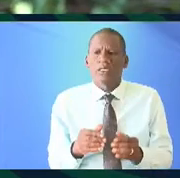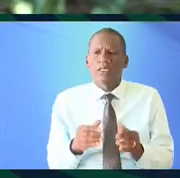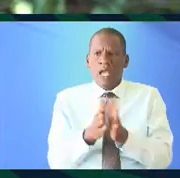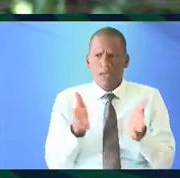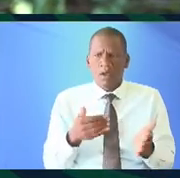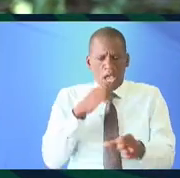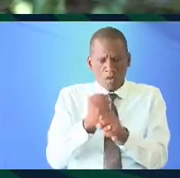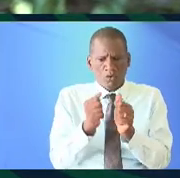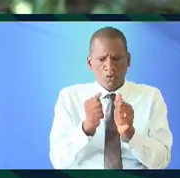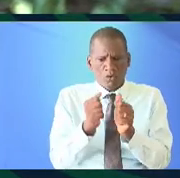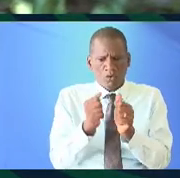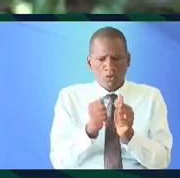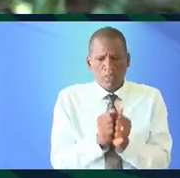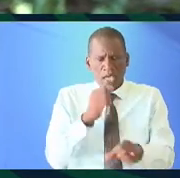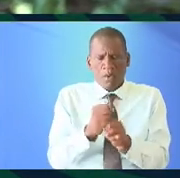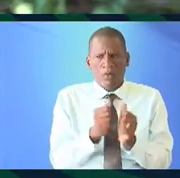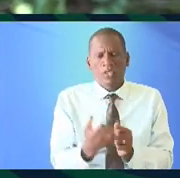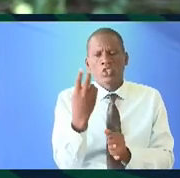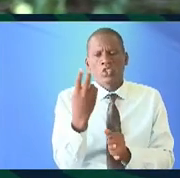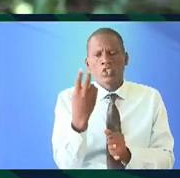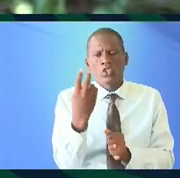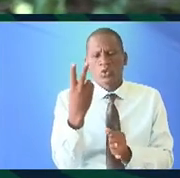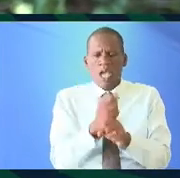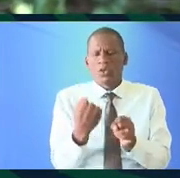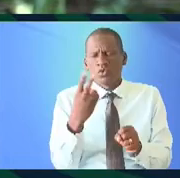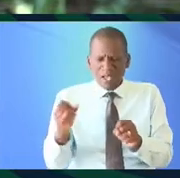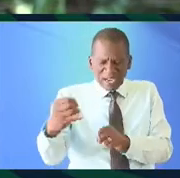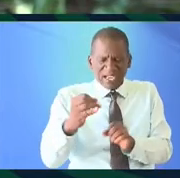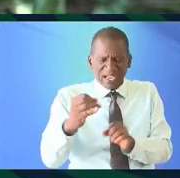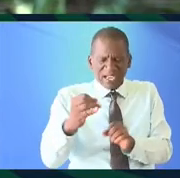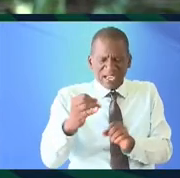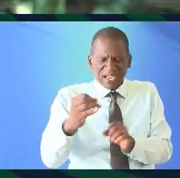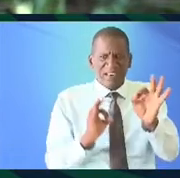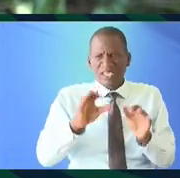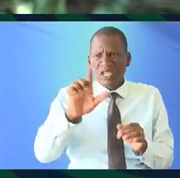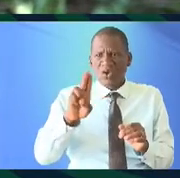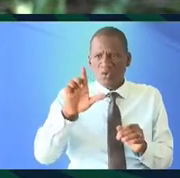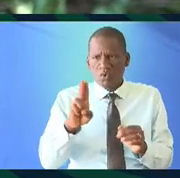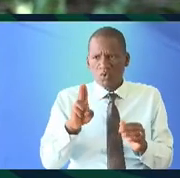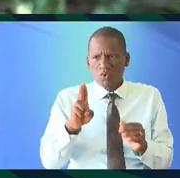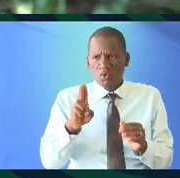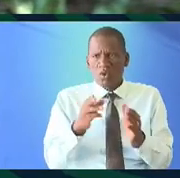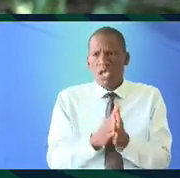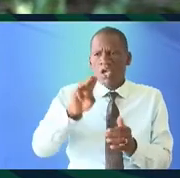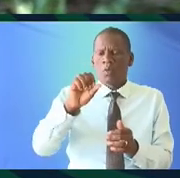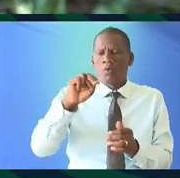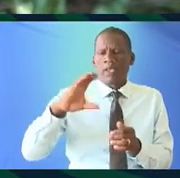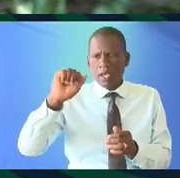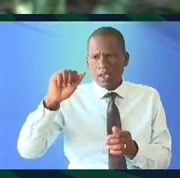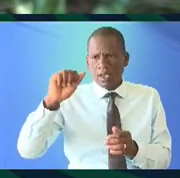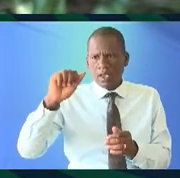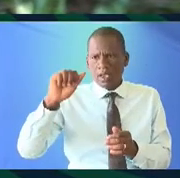I worked with two two graphic designers so Lulu Kitalolo and and Monica